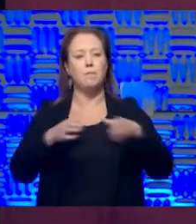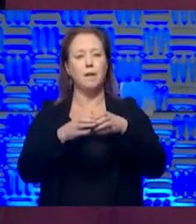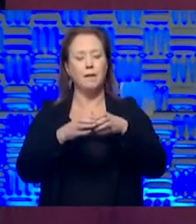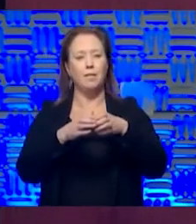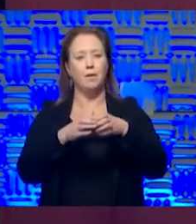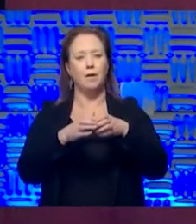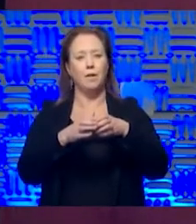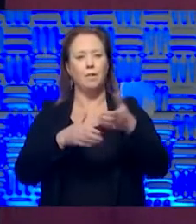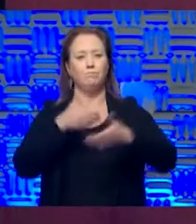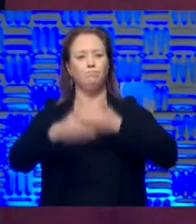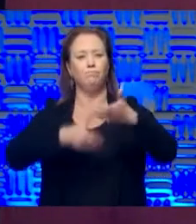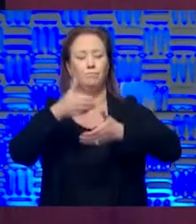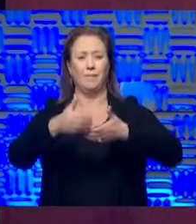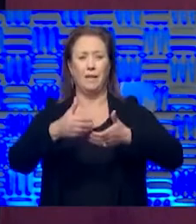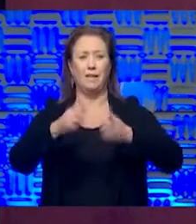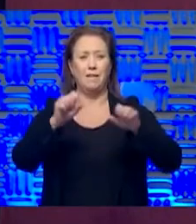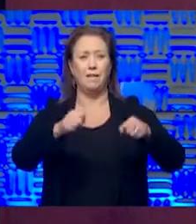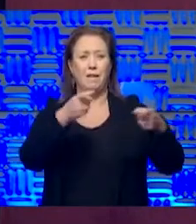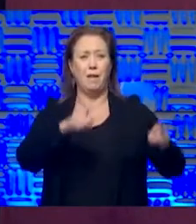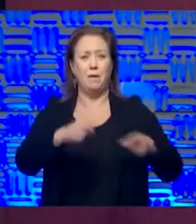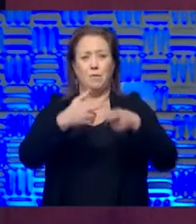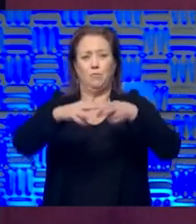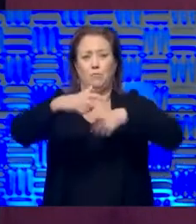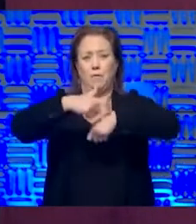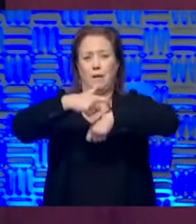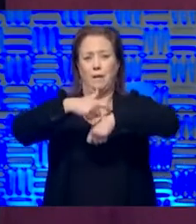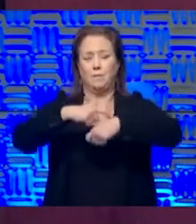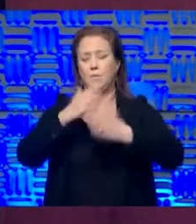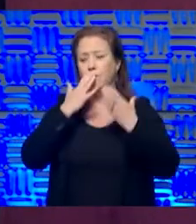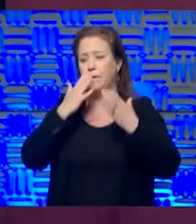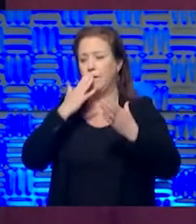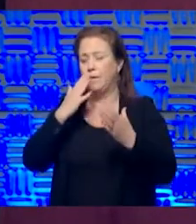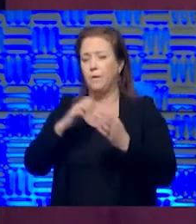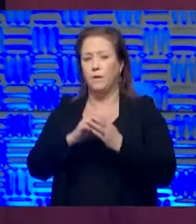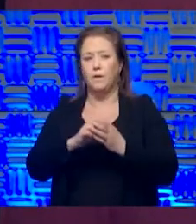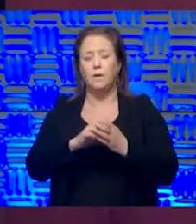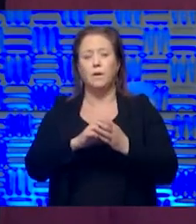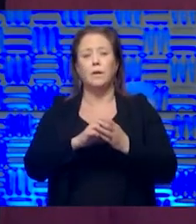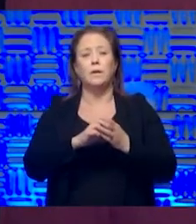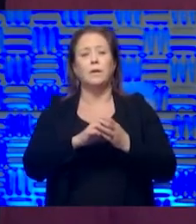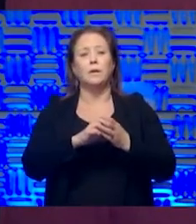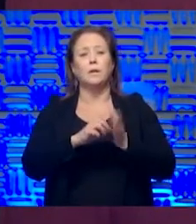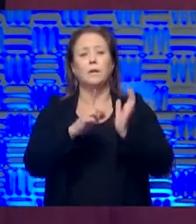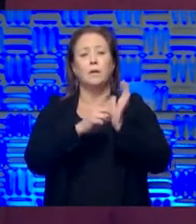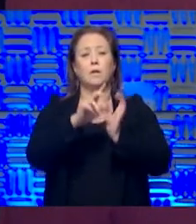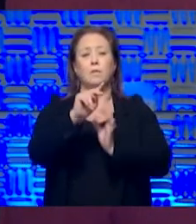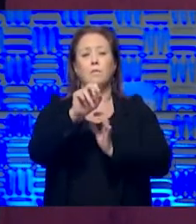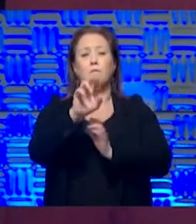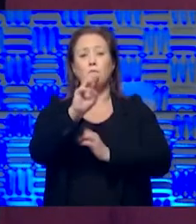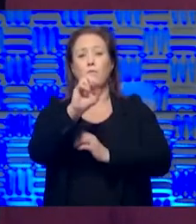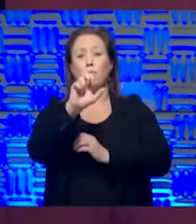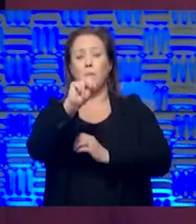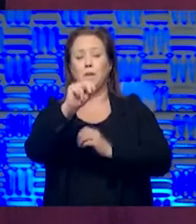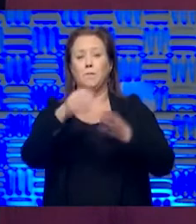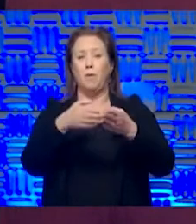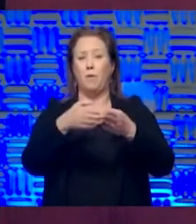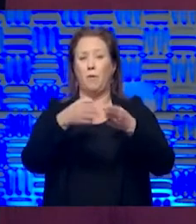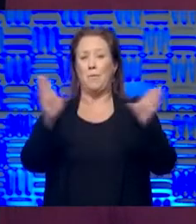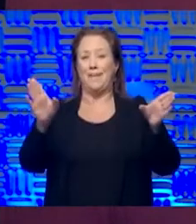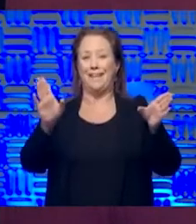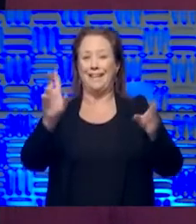that can happen in really a, a really short period of time. So thank you. Secretary Norman, opening Kansas. Um,